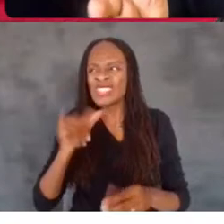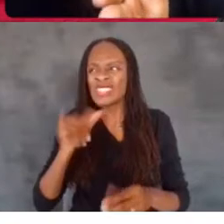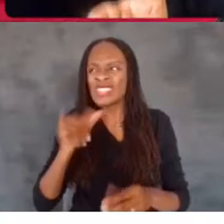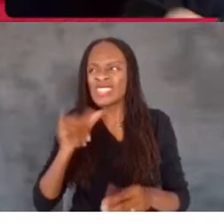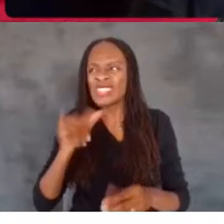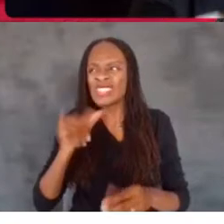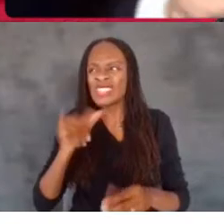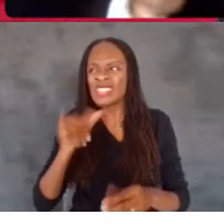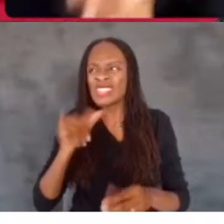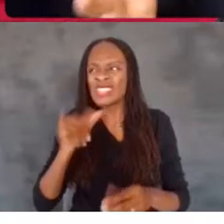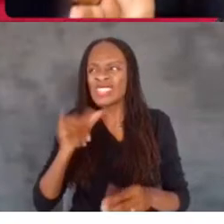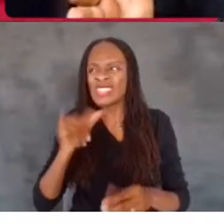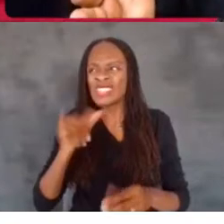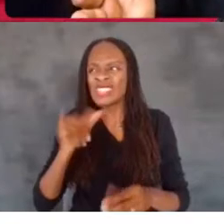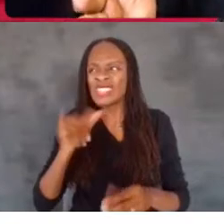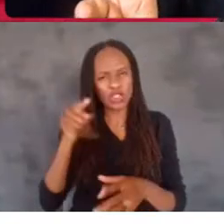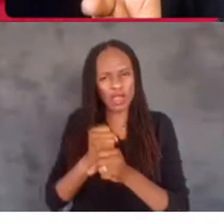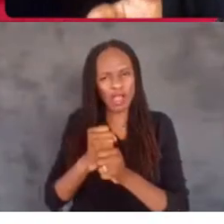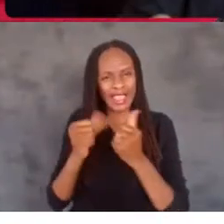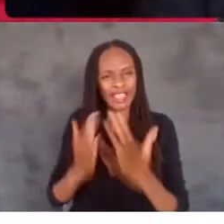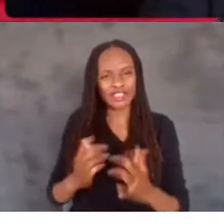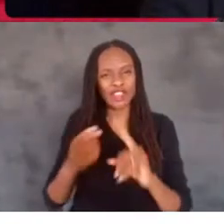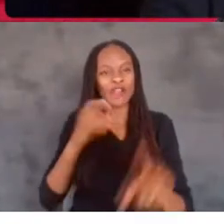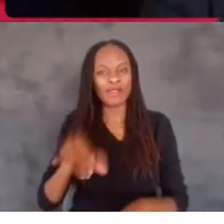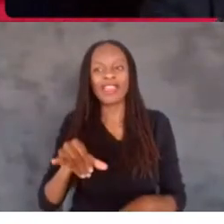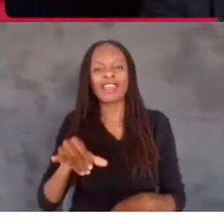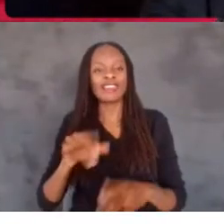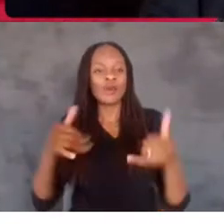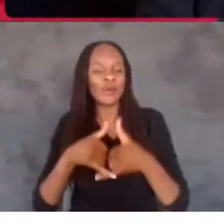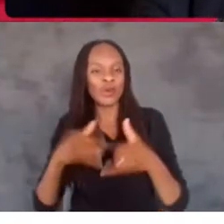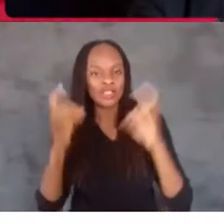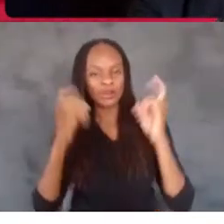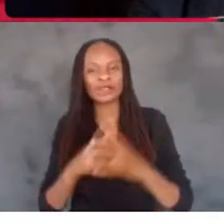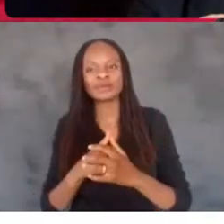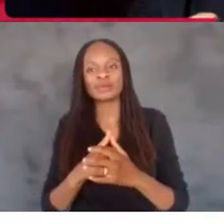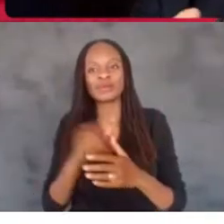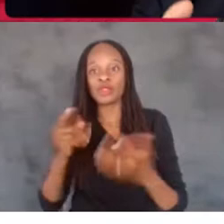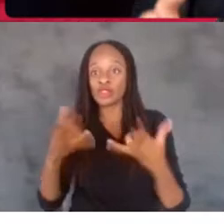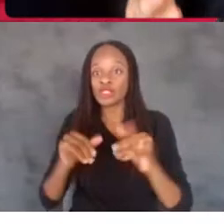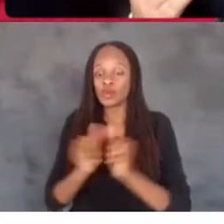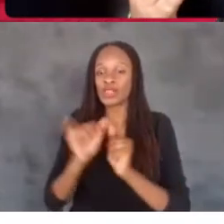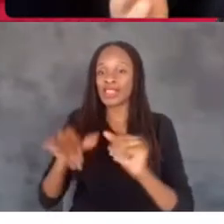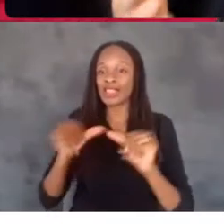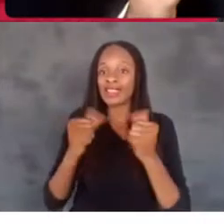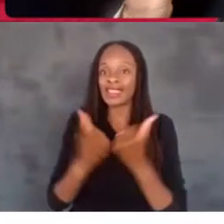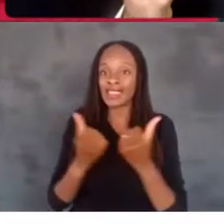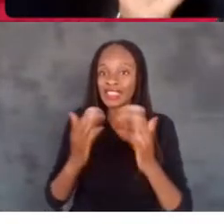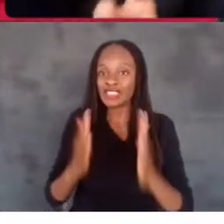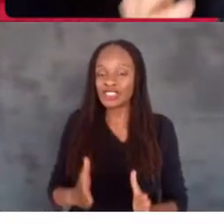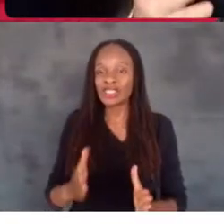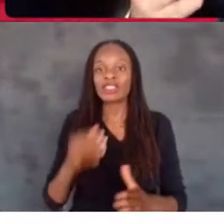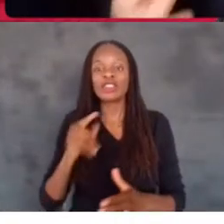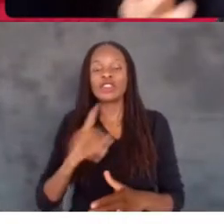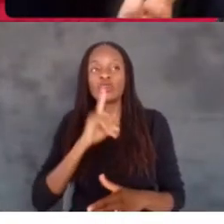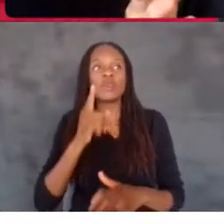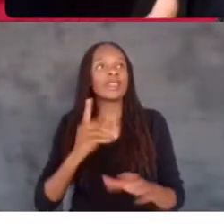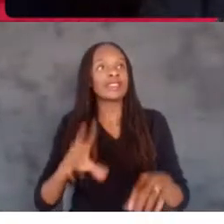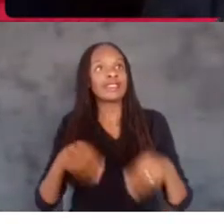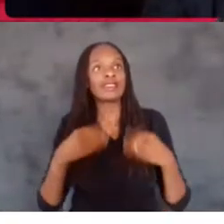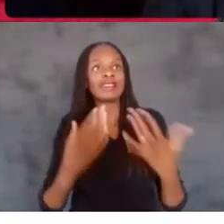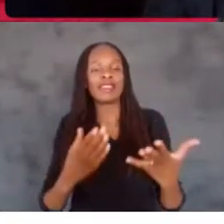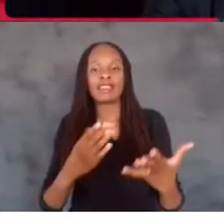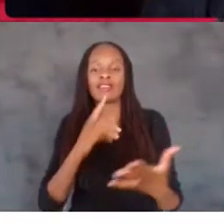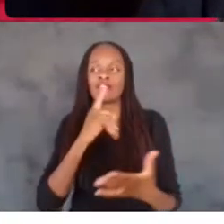you know, from that award ceremony who you're still with. And, you you really gave such a touching